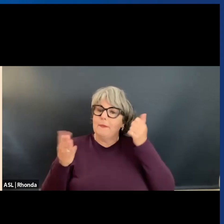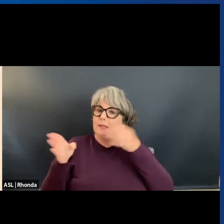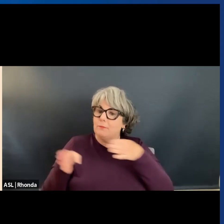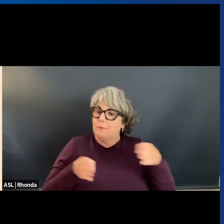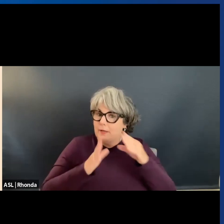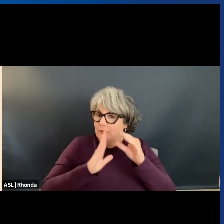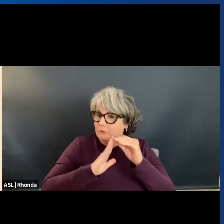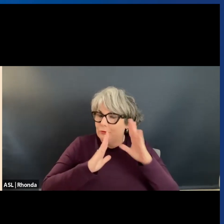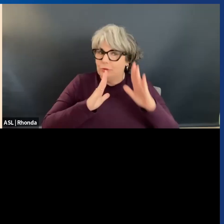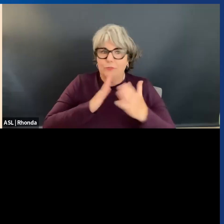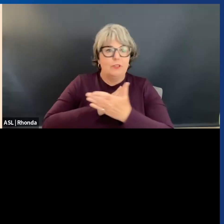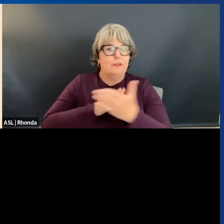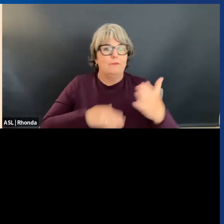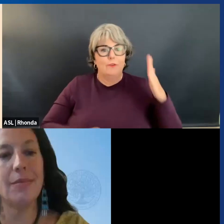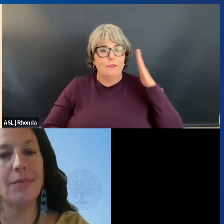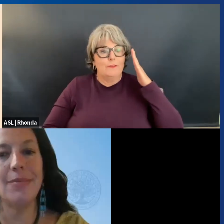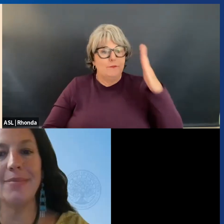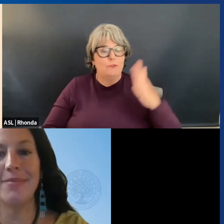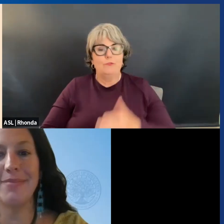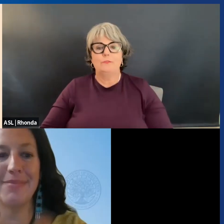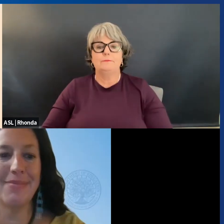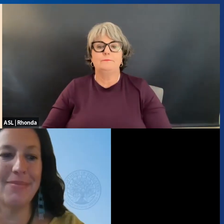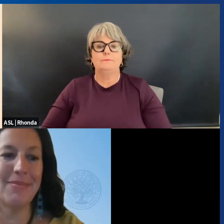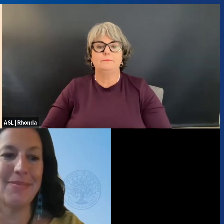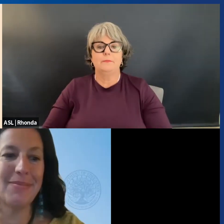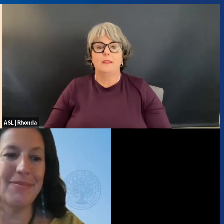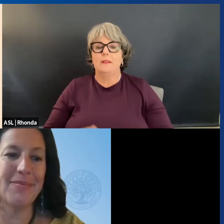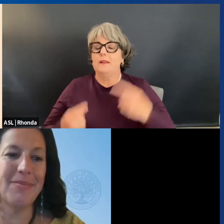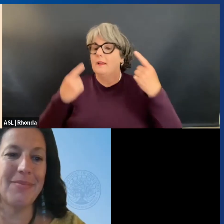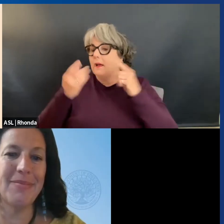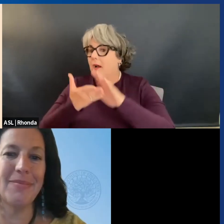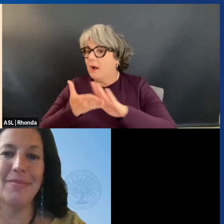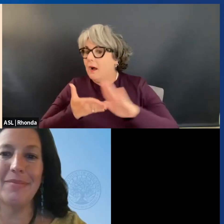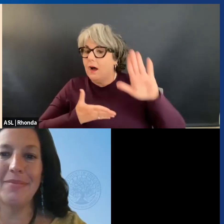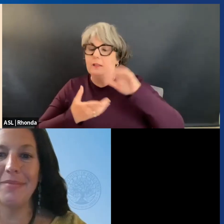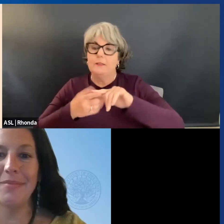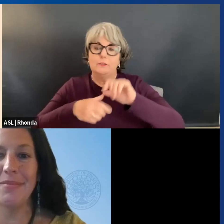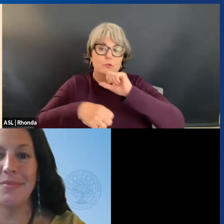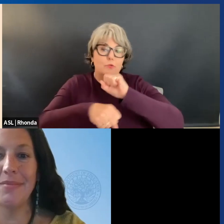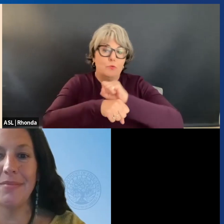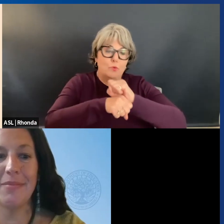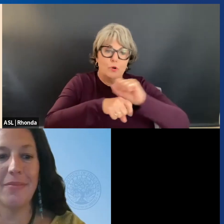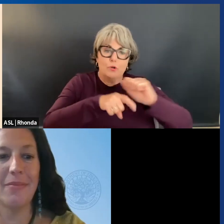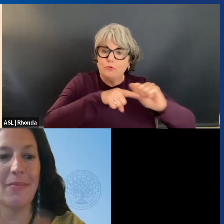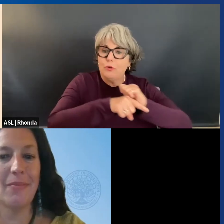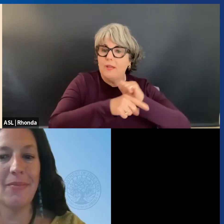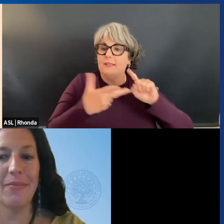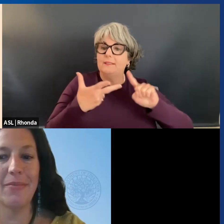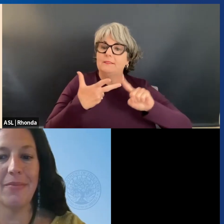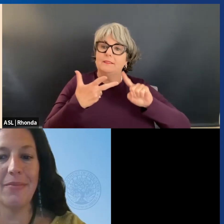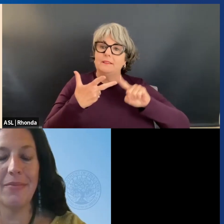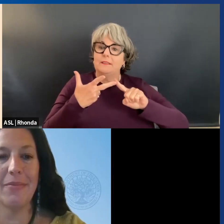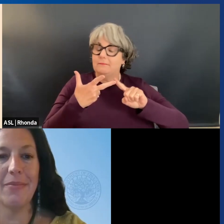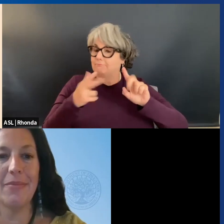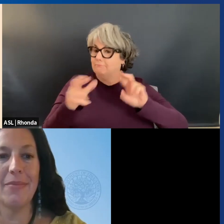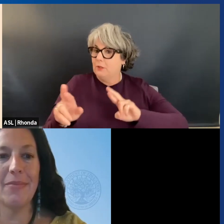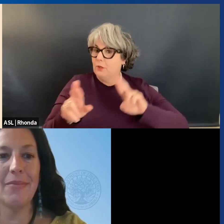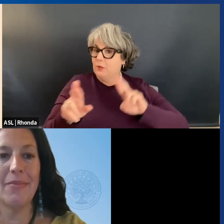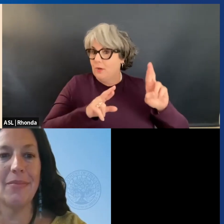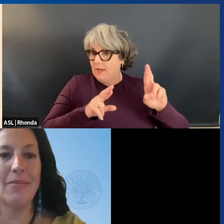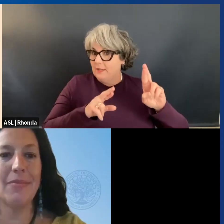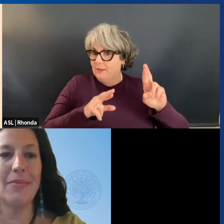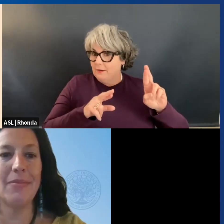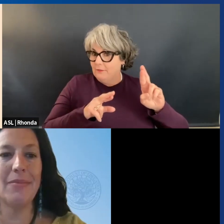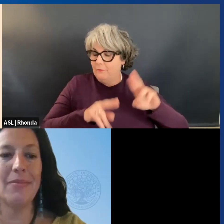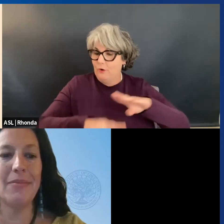children for the future as they're thinking about college, workforce training, and ultimately getting ready for a